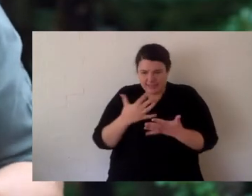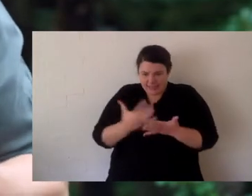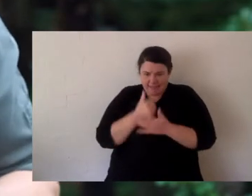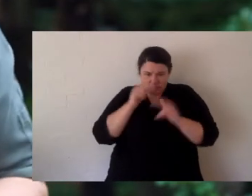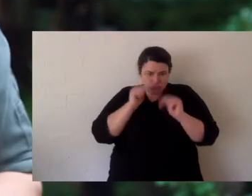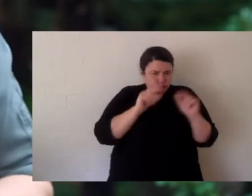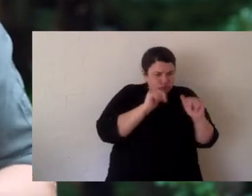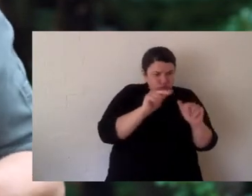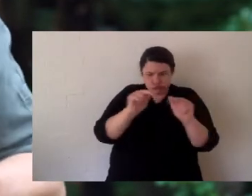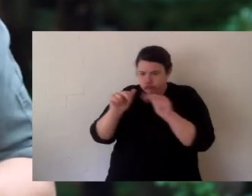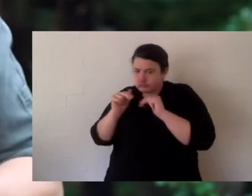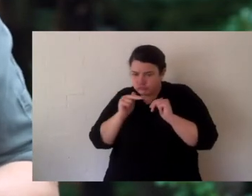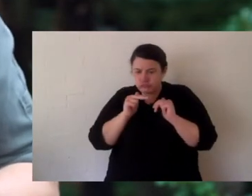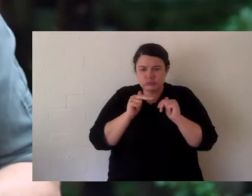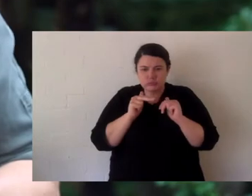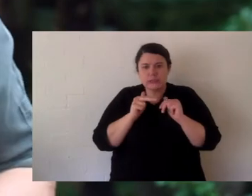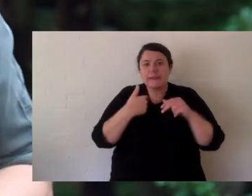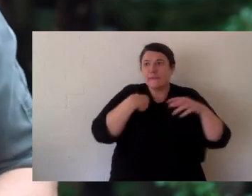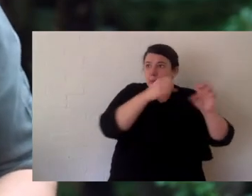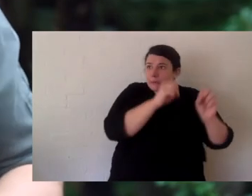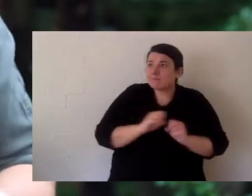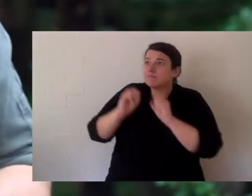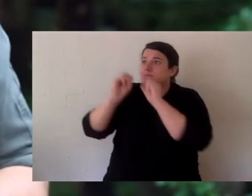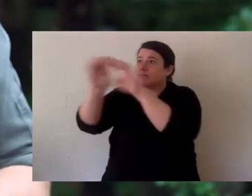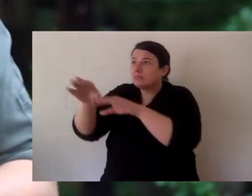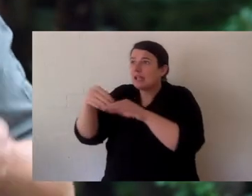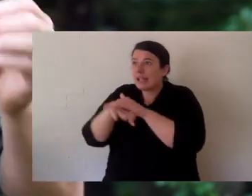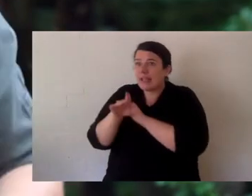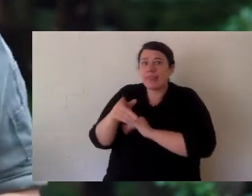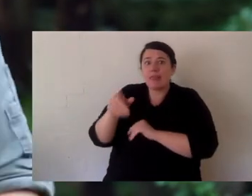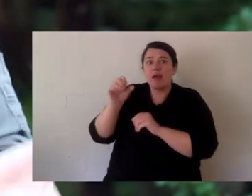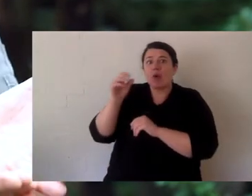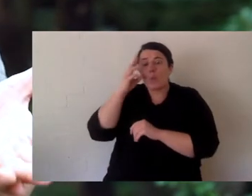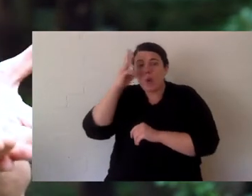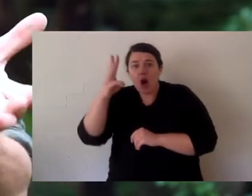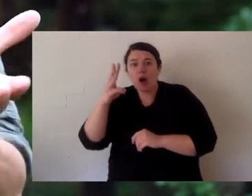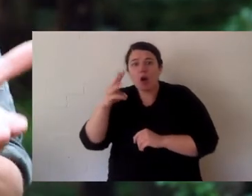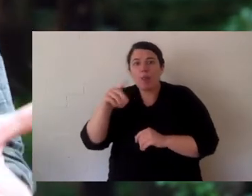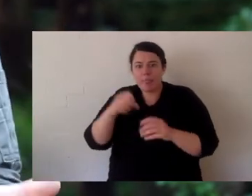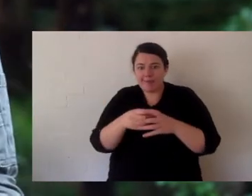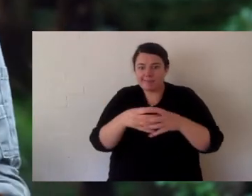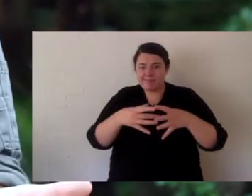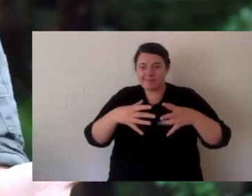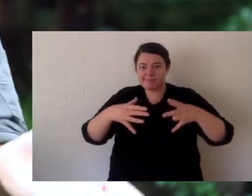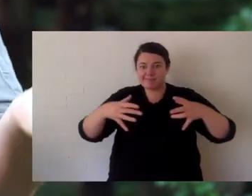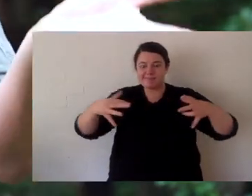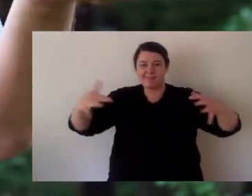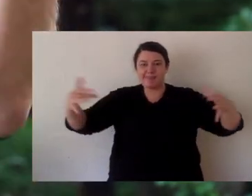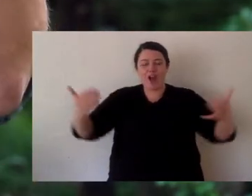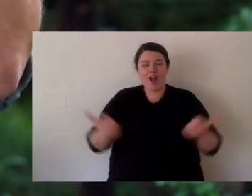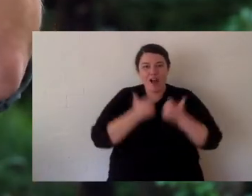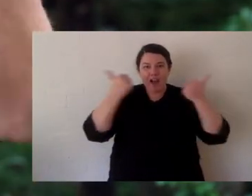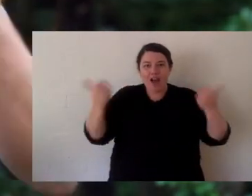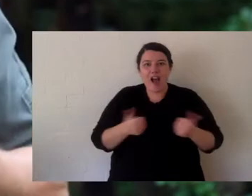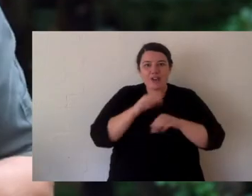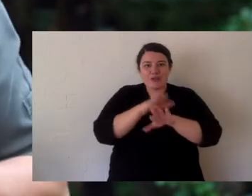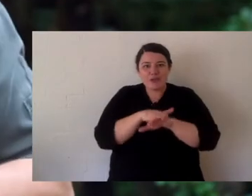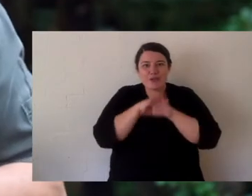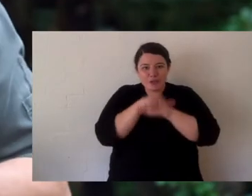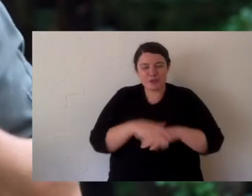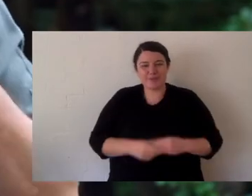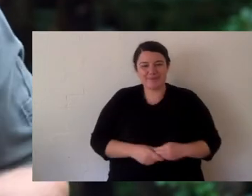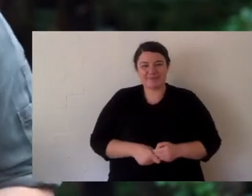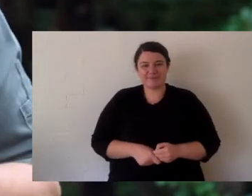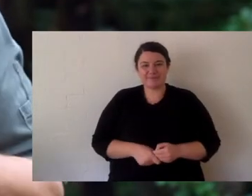safe. The fox can't eat the eggs because we've got them safe. And if we can get them back in the water, we can really improve the species